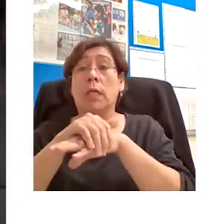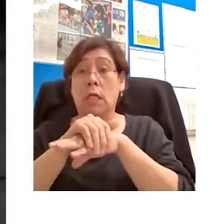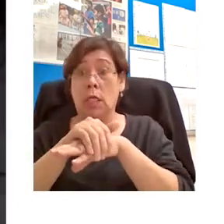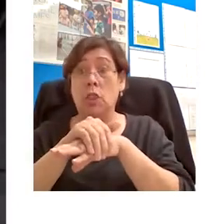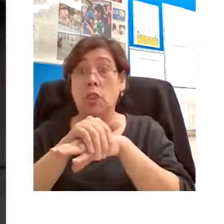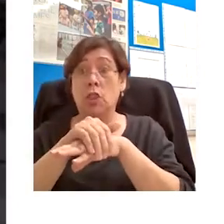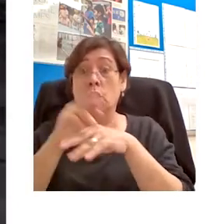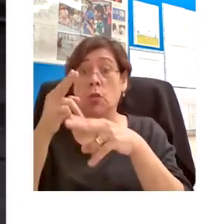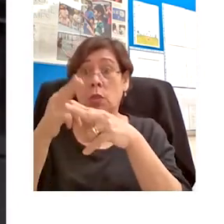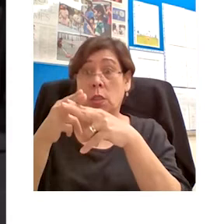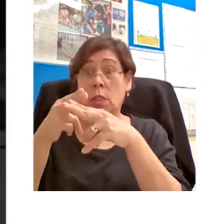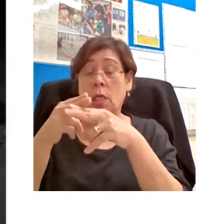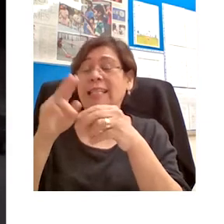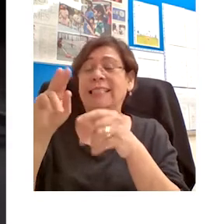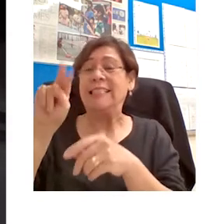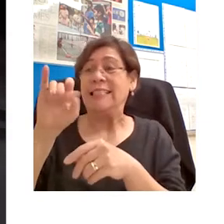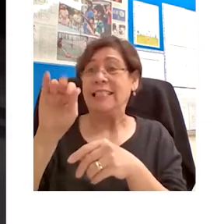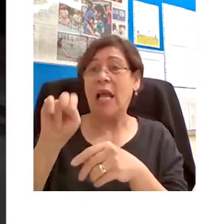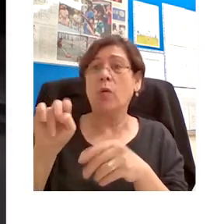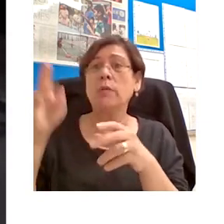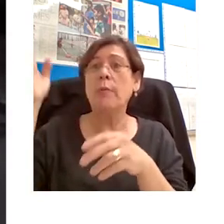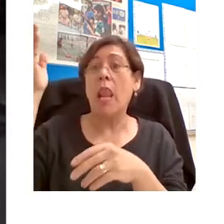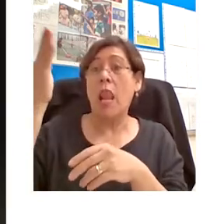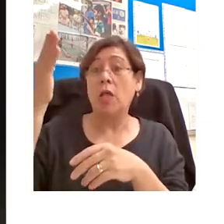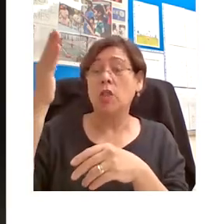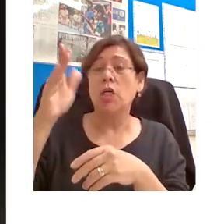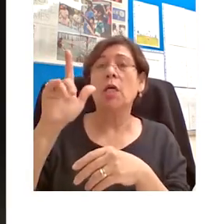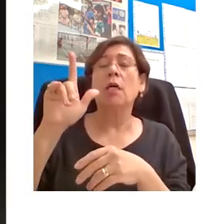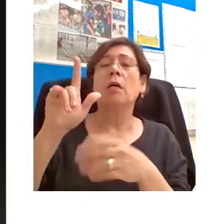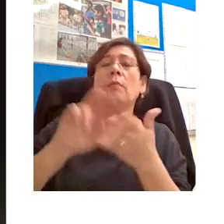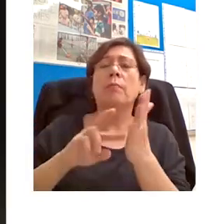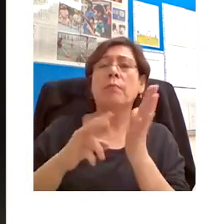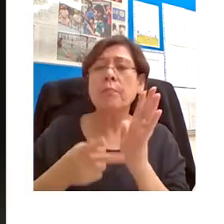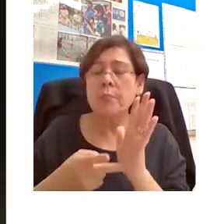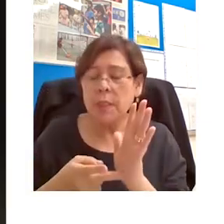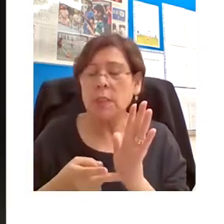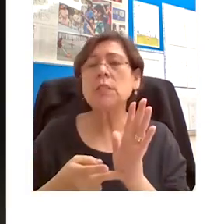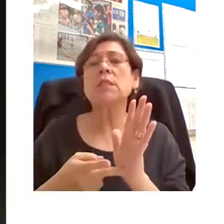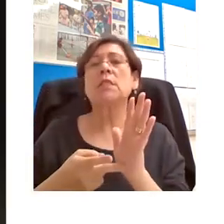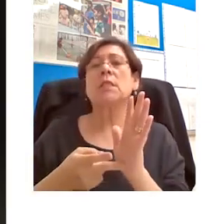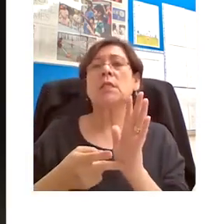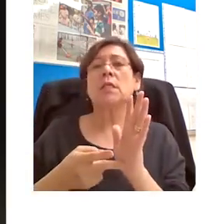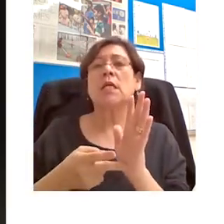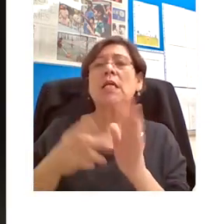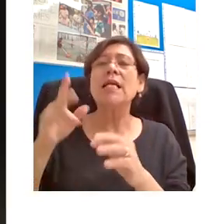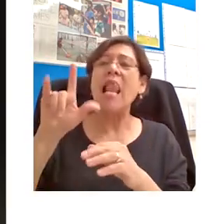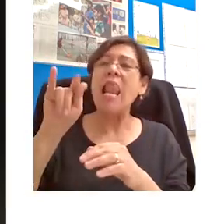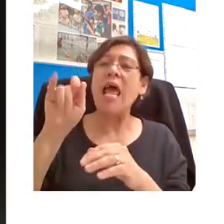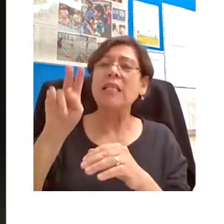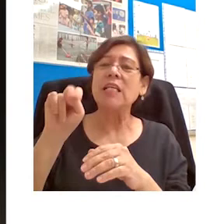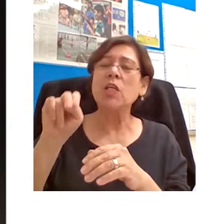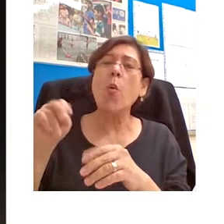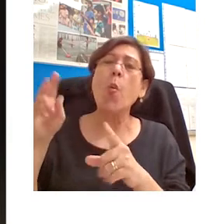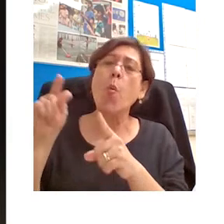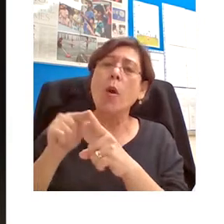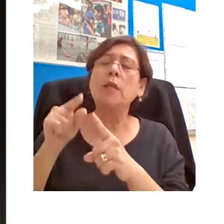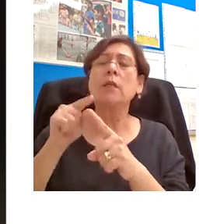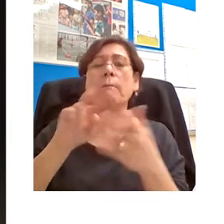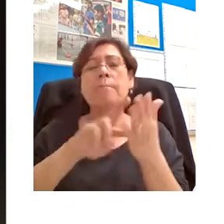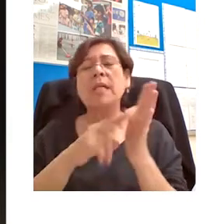derives by the French from the Latin lectura and ultimately from the verb legere, which means to read.